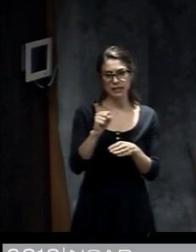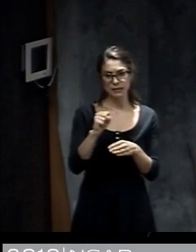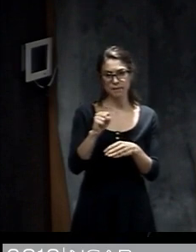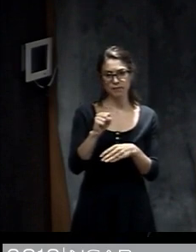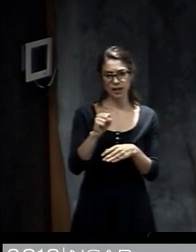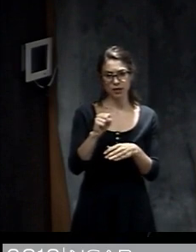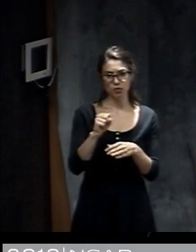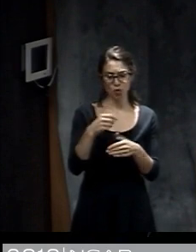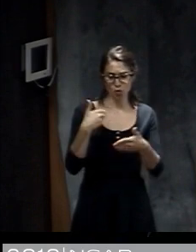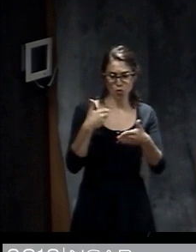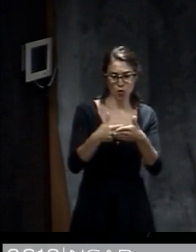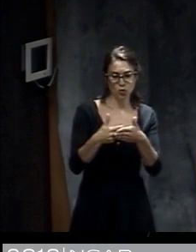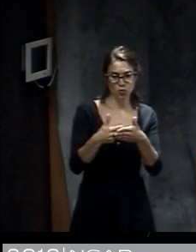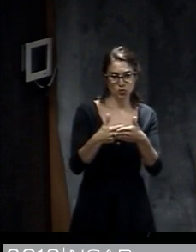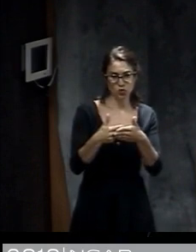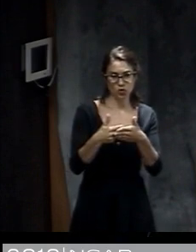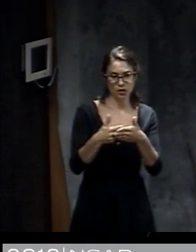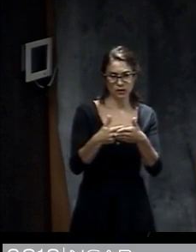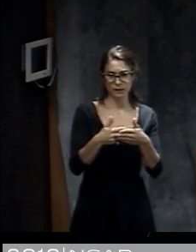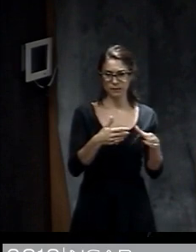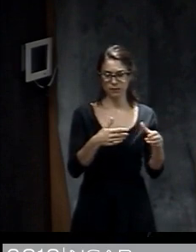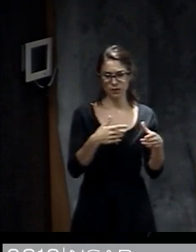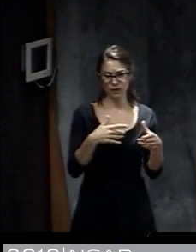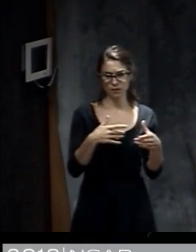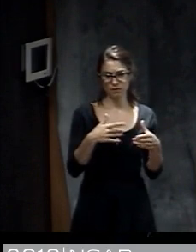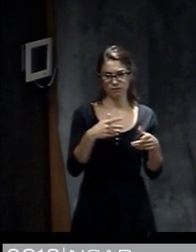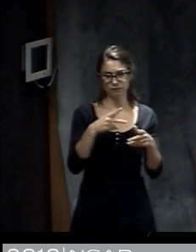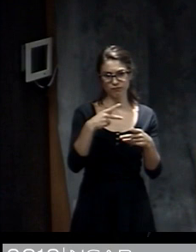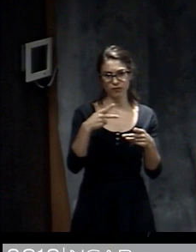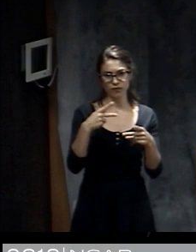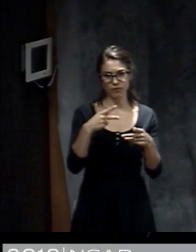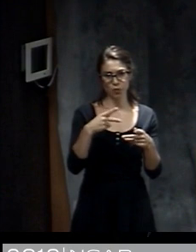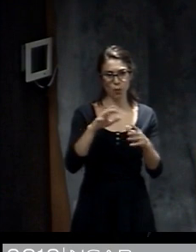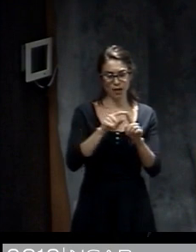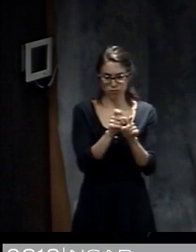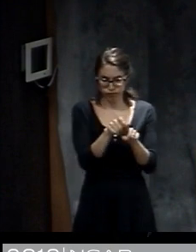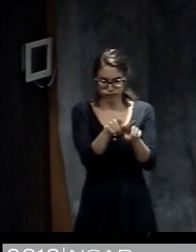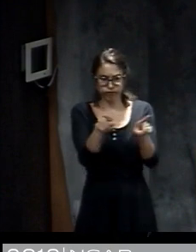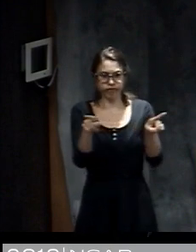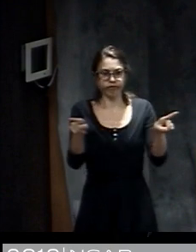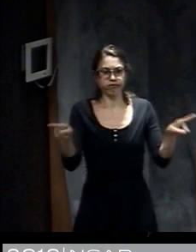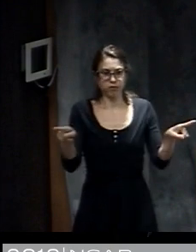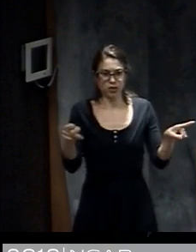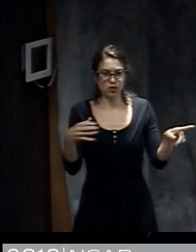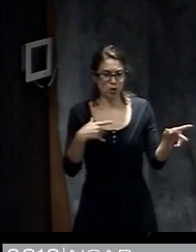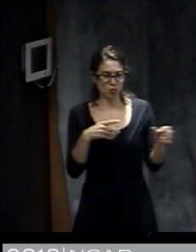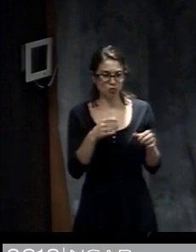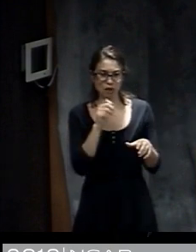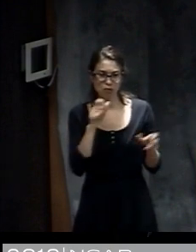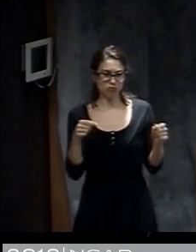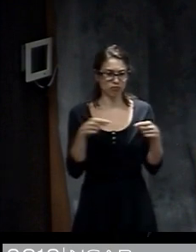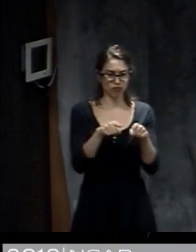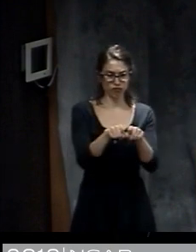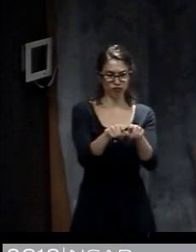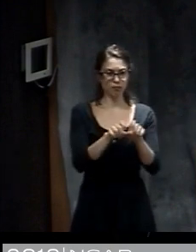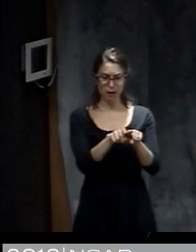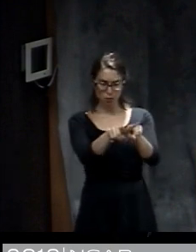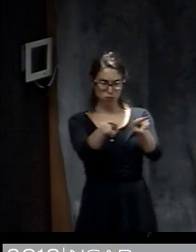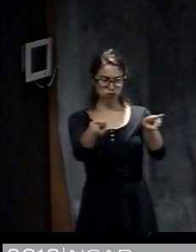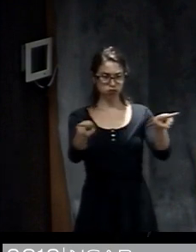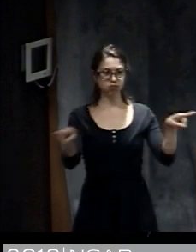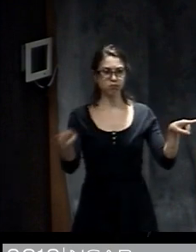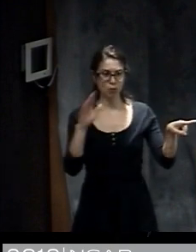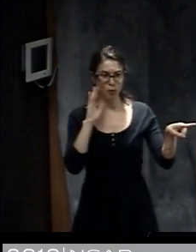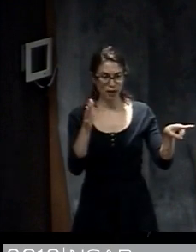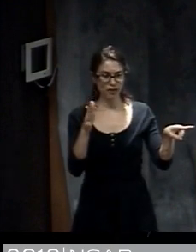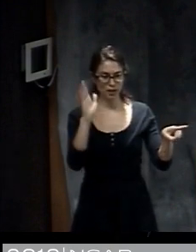physical state will diverge in these kinds of chaotic systems. So Ed Lorenz found this in the atmosphere, and this is one of the reasons why